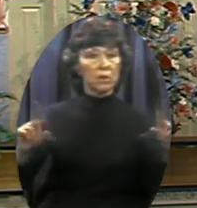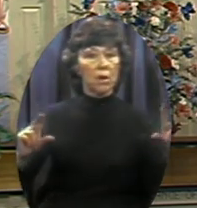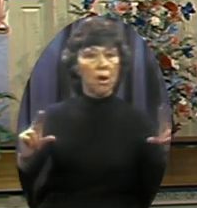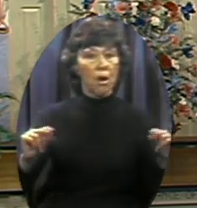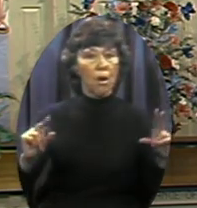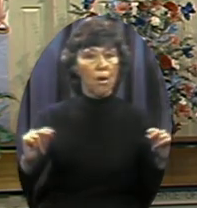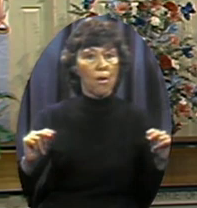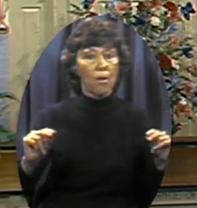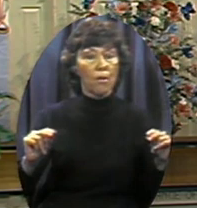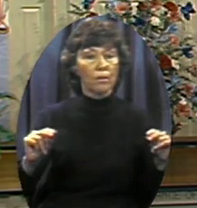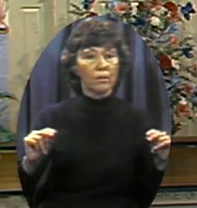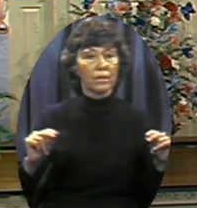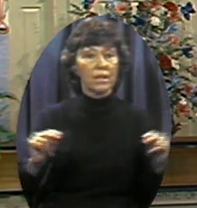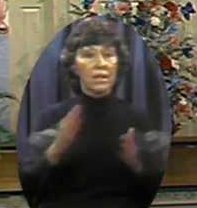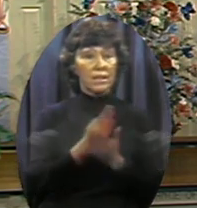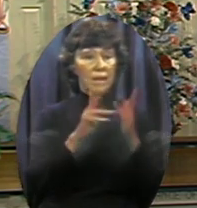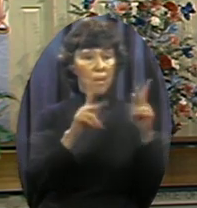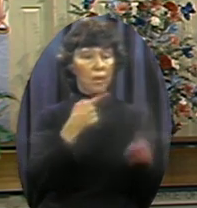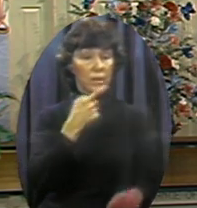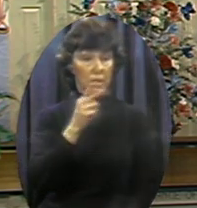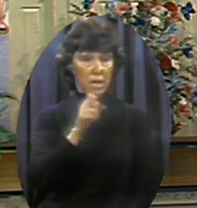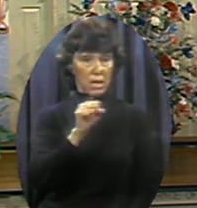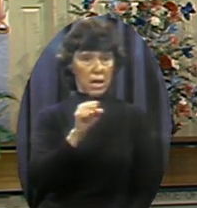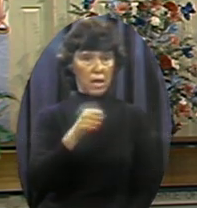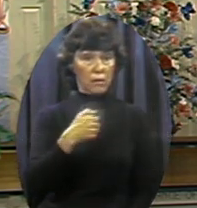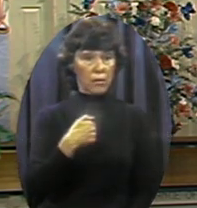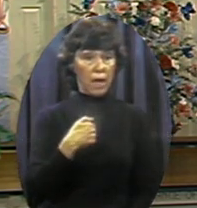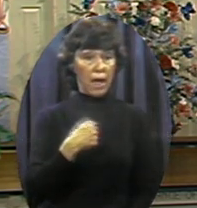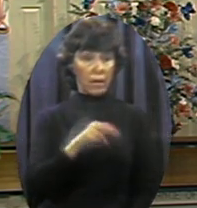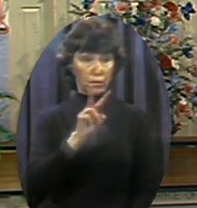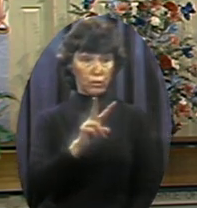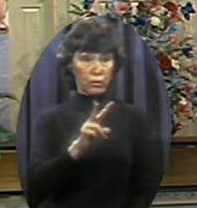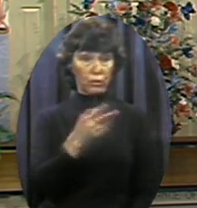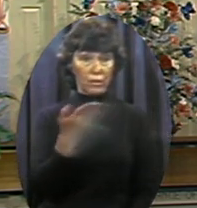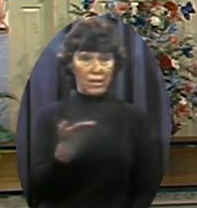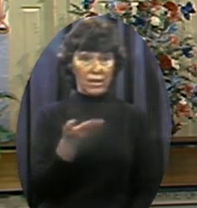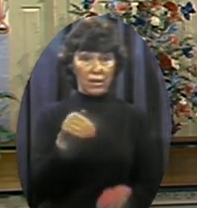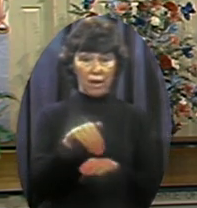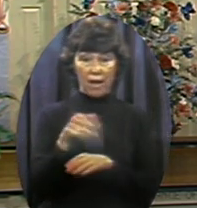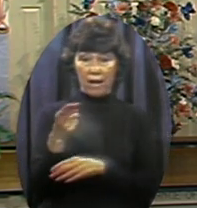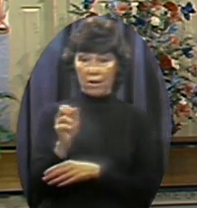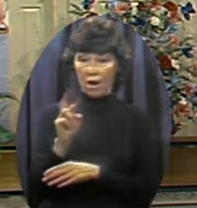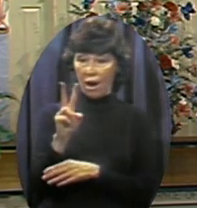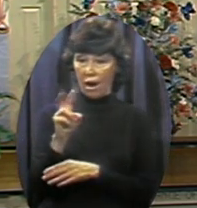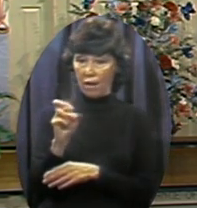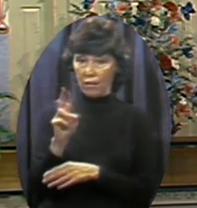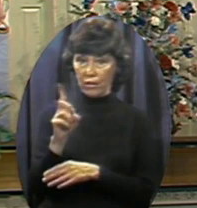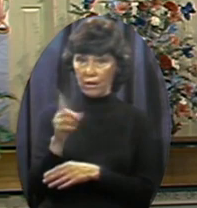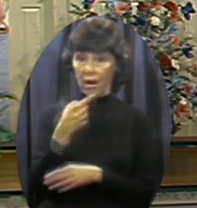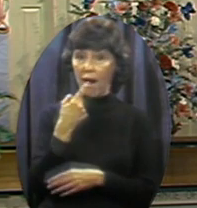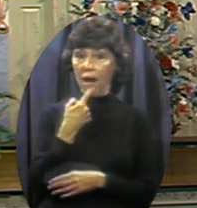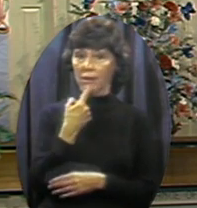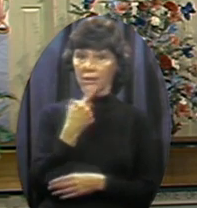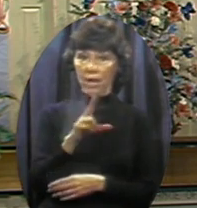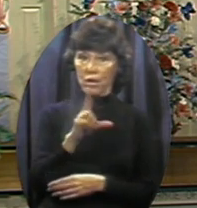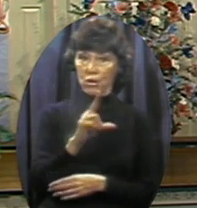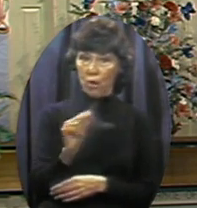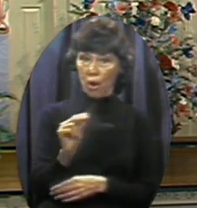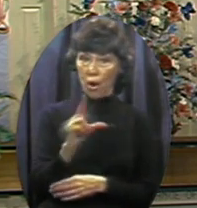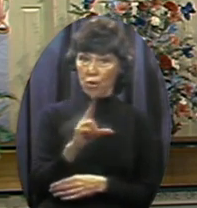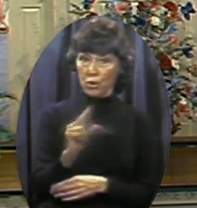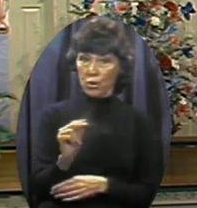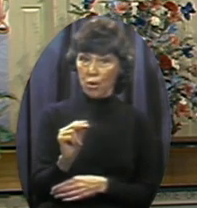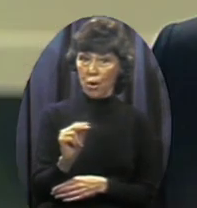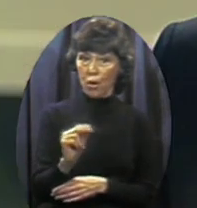said I repeat There are no valid bona fide economists Who believed that Marxism Is a valid economic